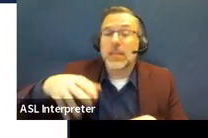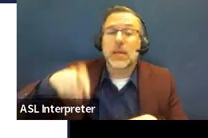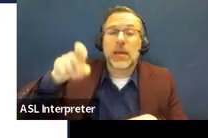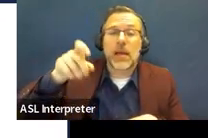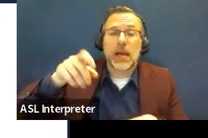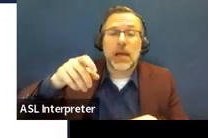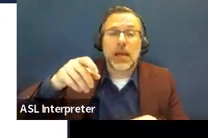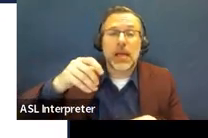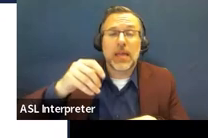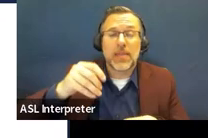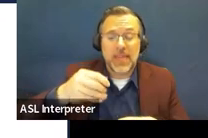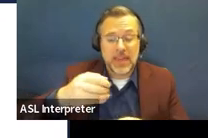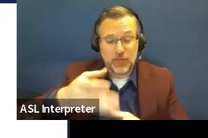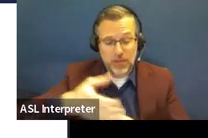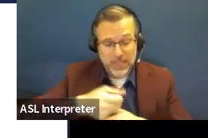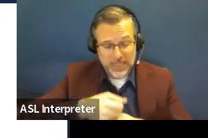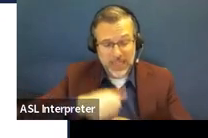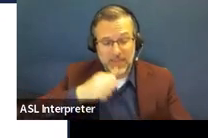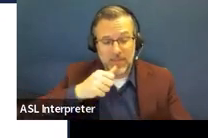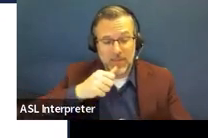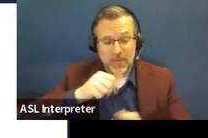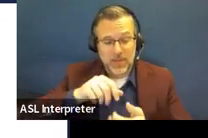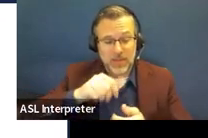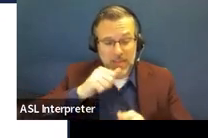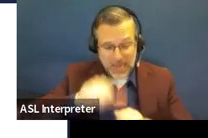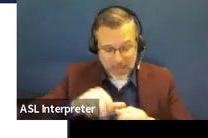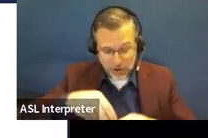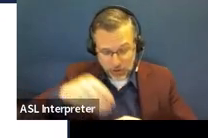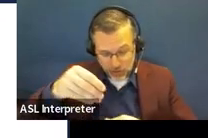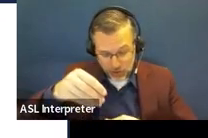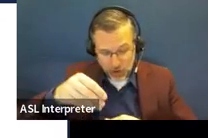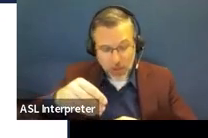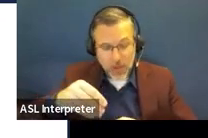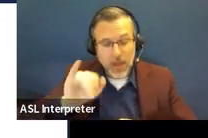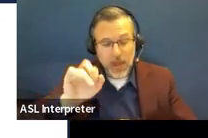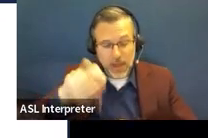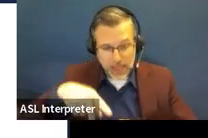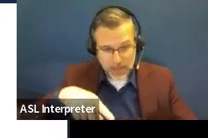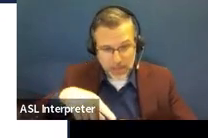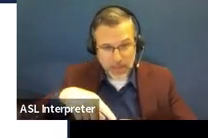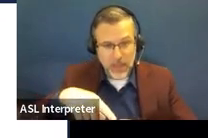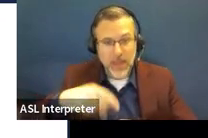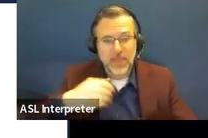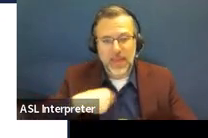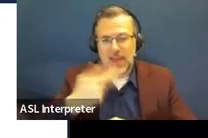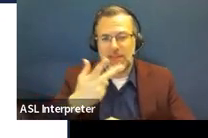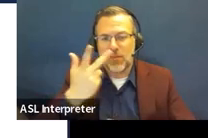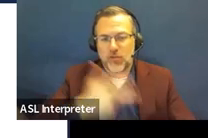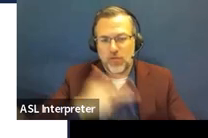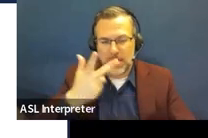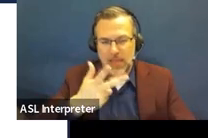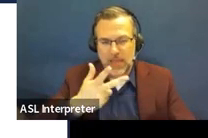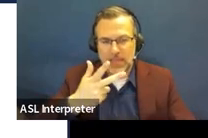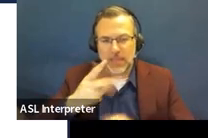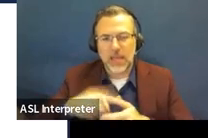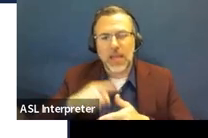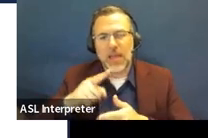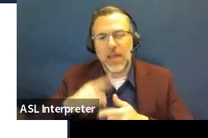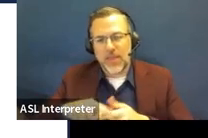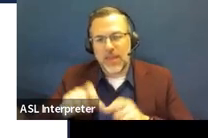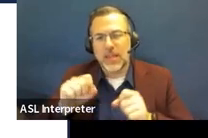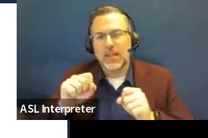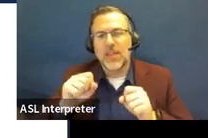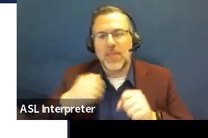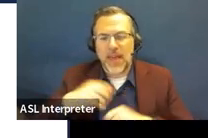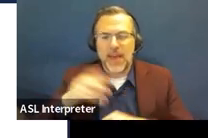and then they have the seven days to consider the IEP. They can waive their right to that seven day, which would